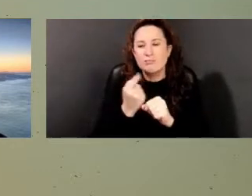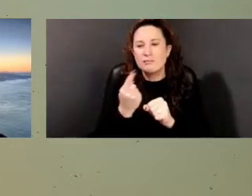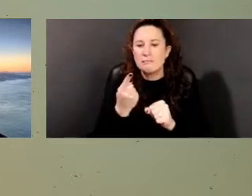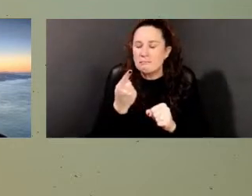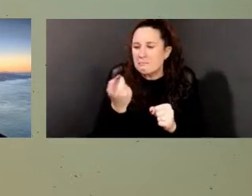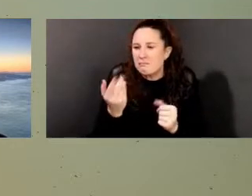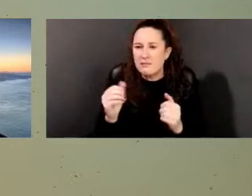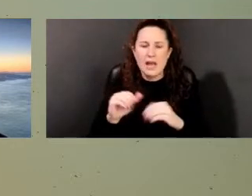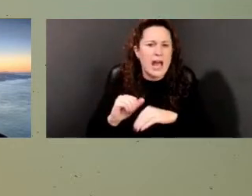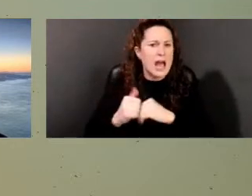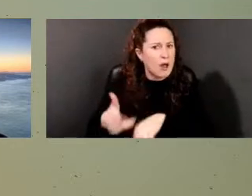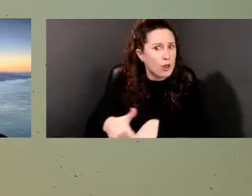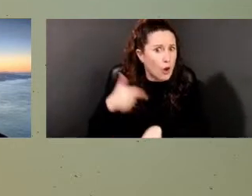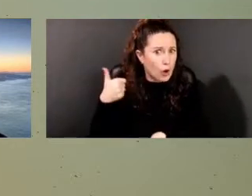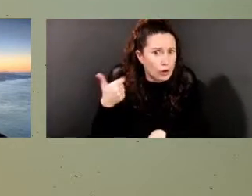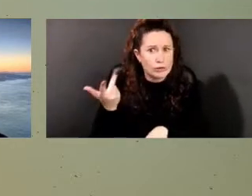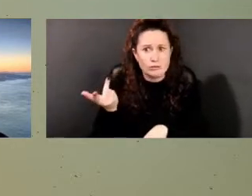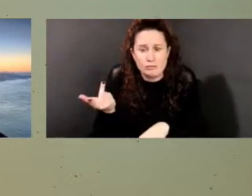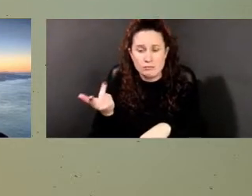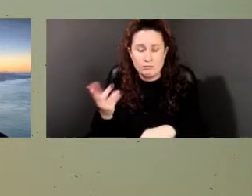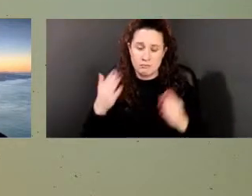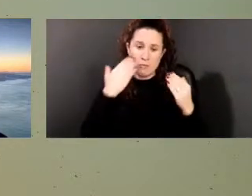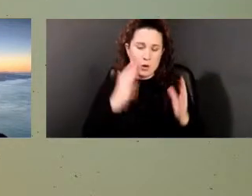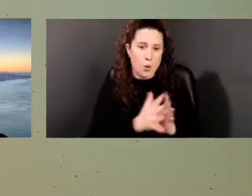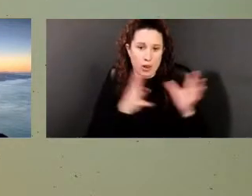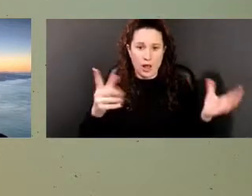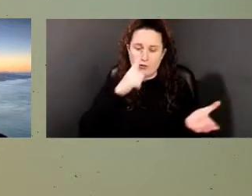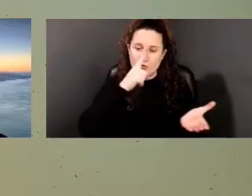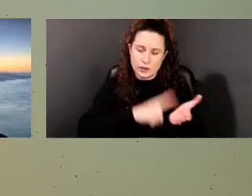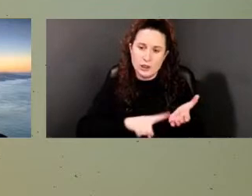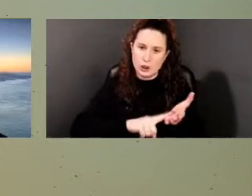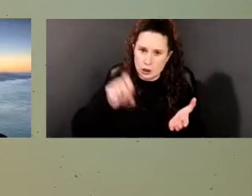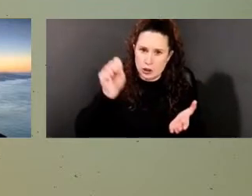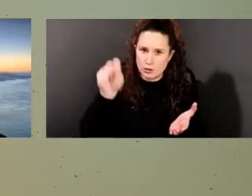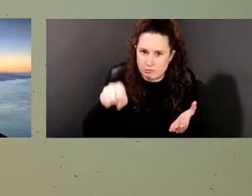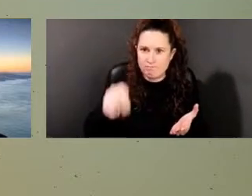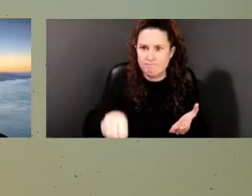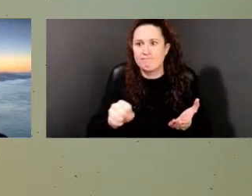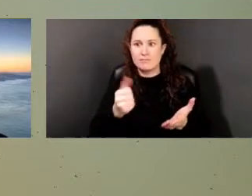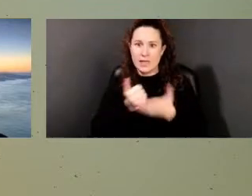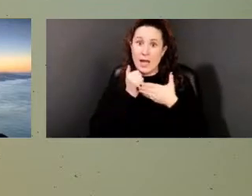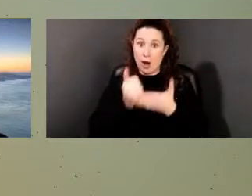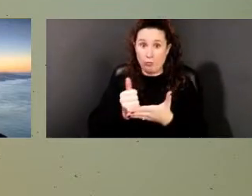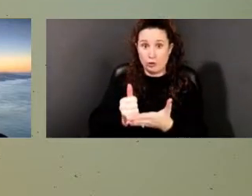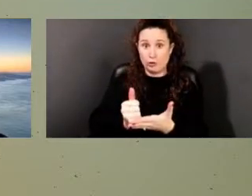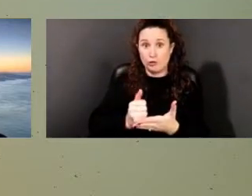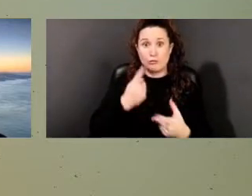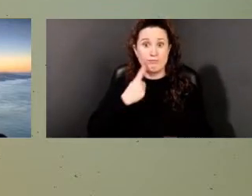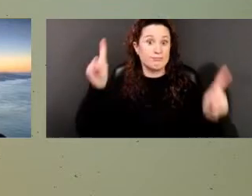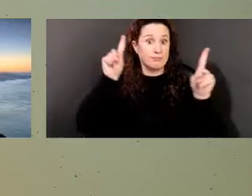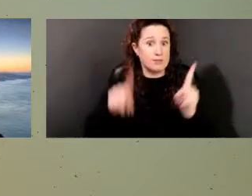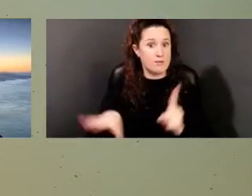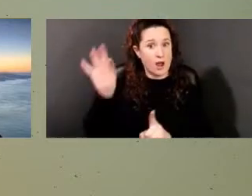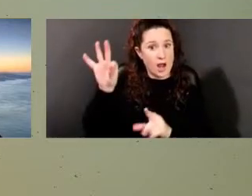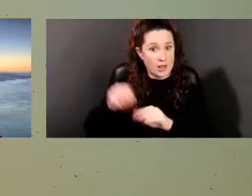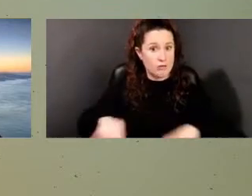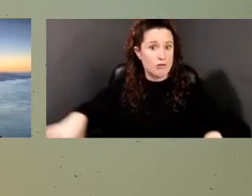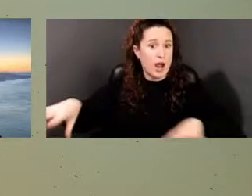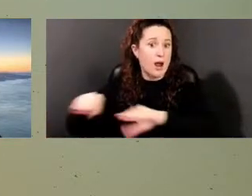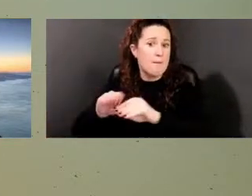to, I know there was a lot of research that went into this and to discover the burial ground there.